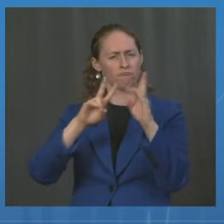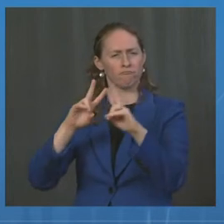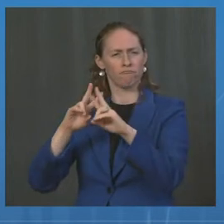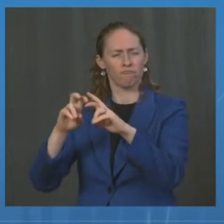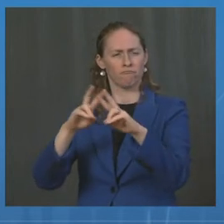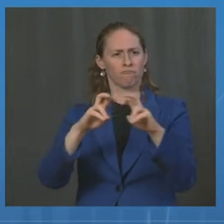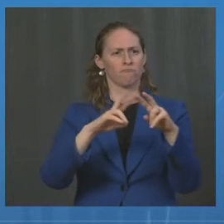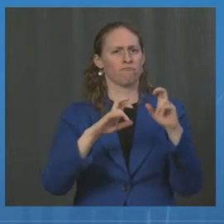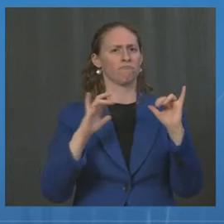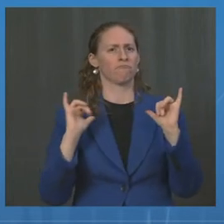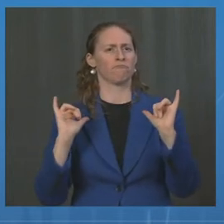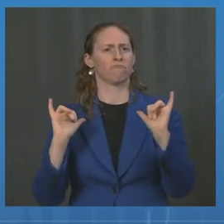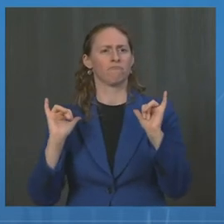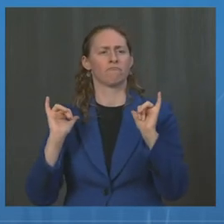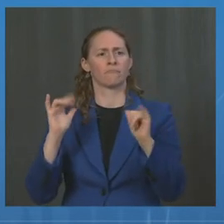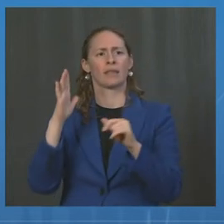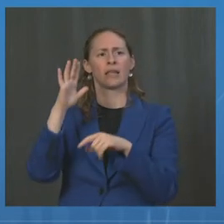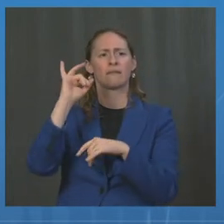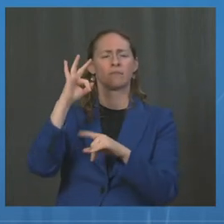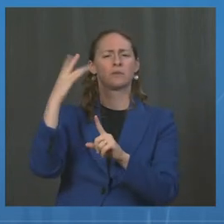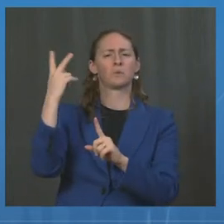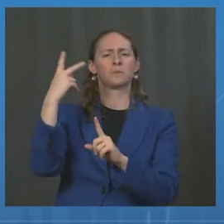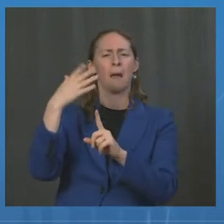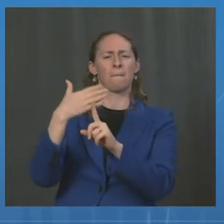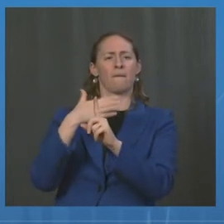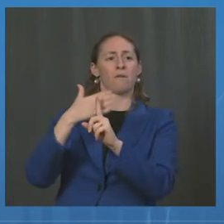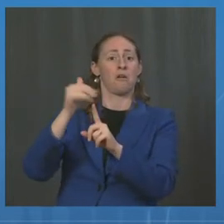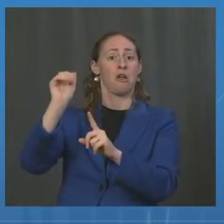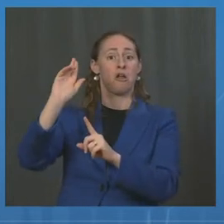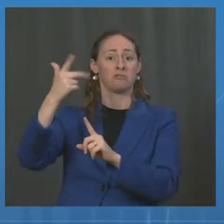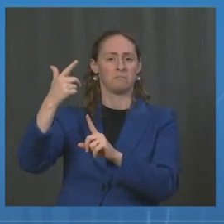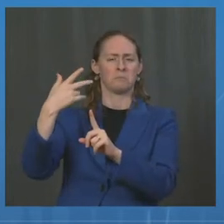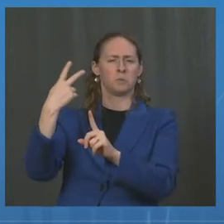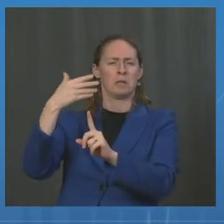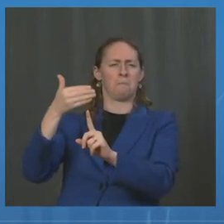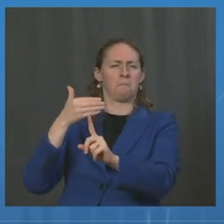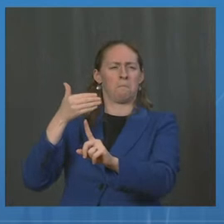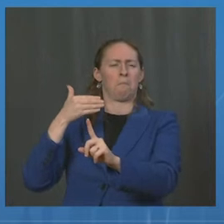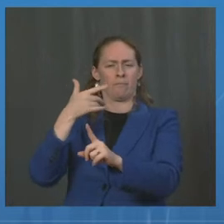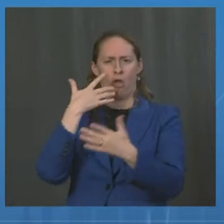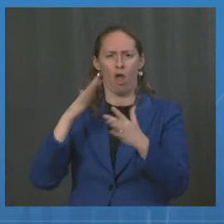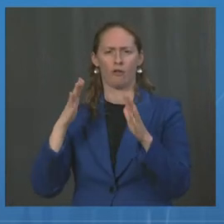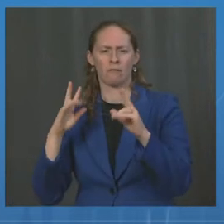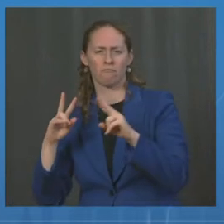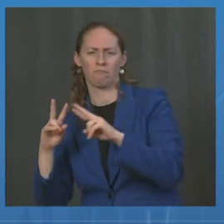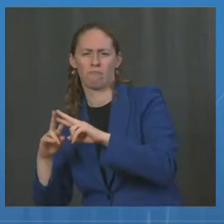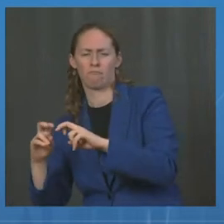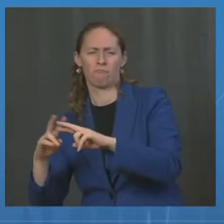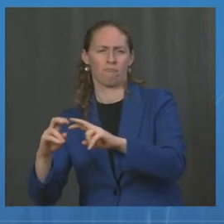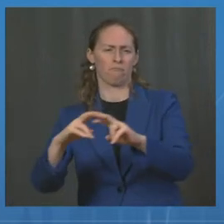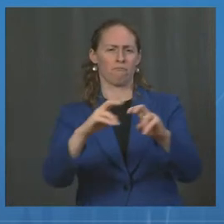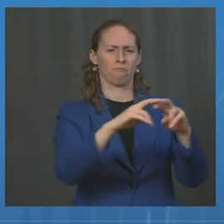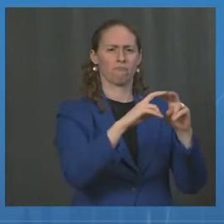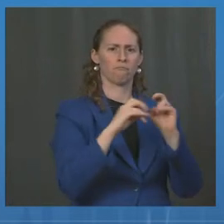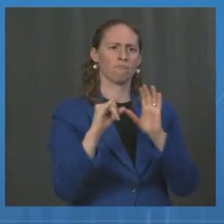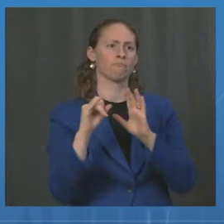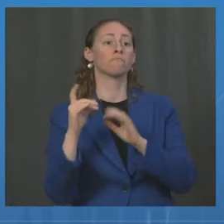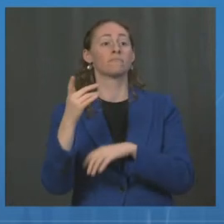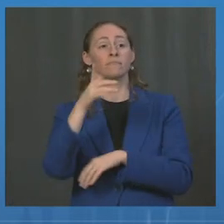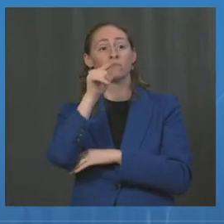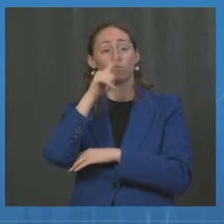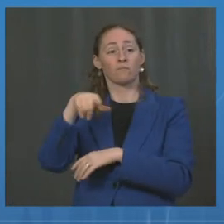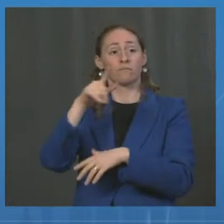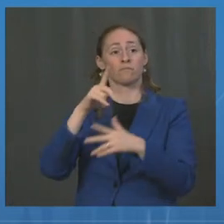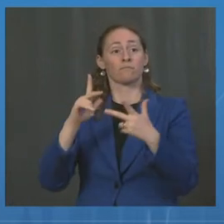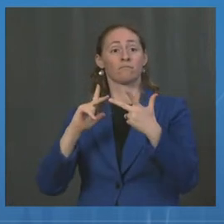the August 1st deadline I showed you on the prior slide, a study of a third booster of the Pfizer